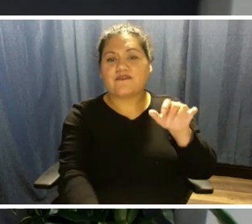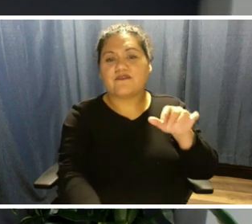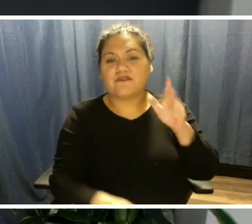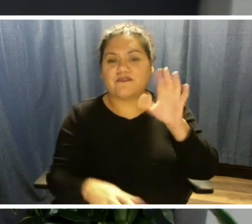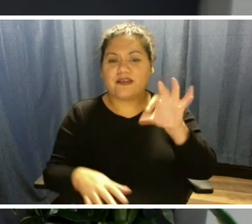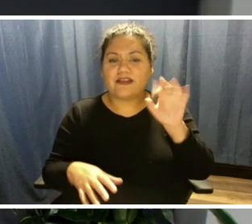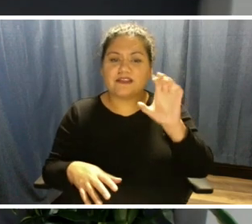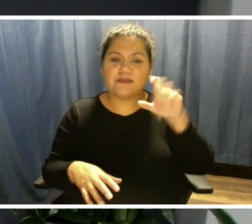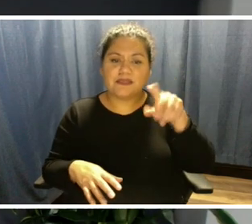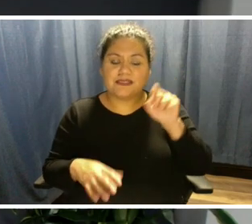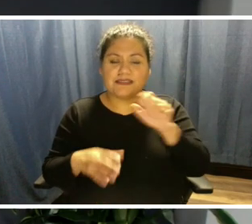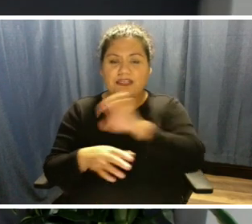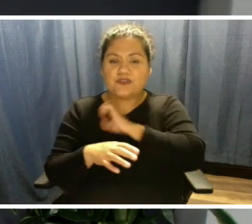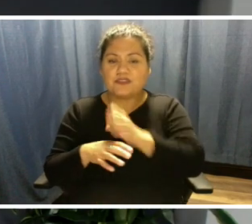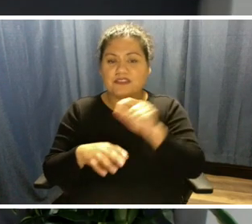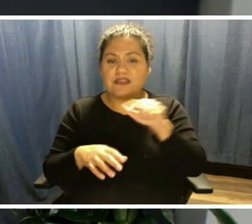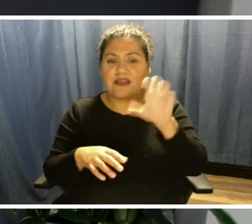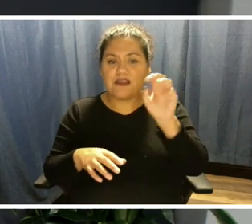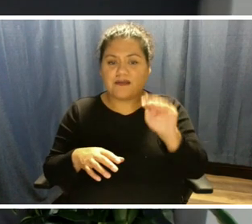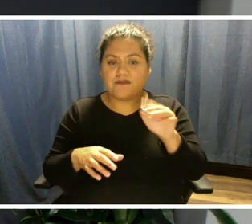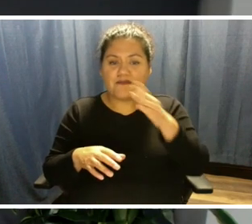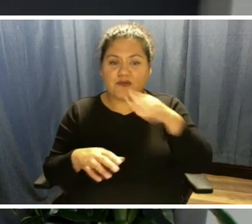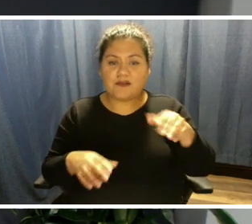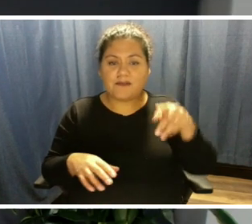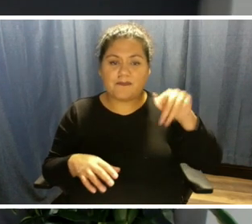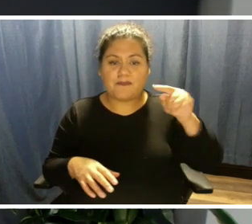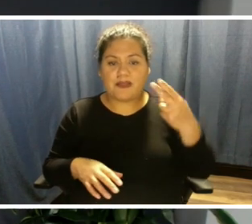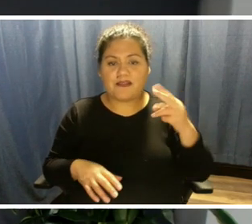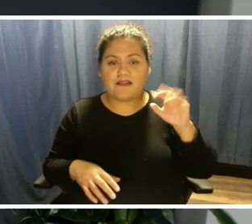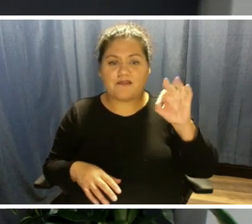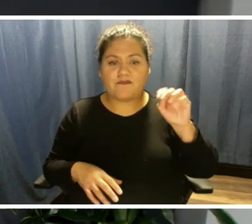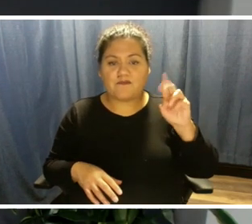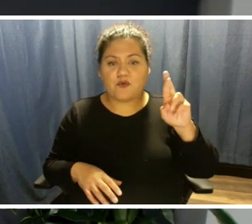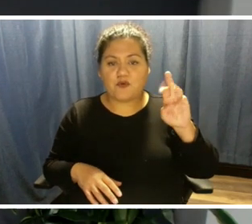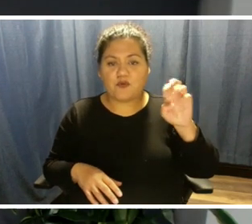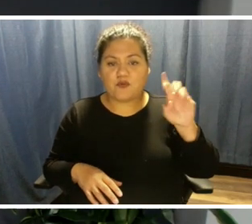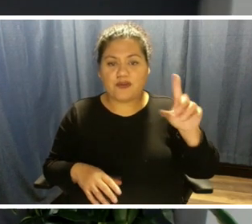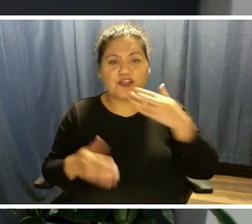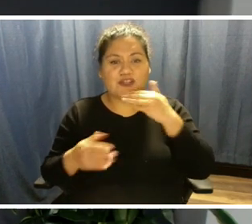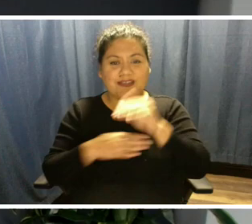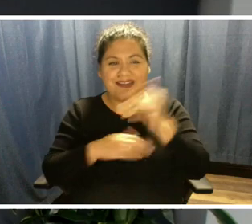.com forward slash path forward. And good night, everyone.